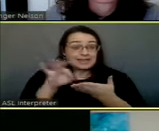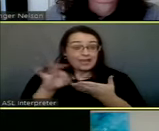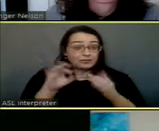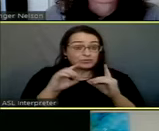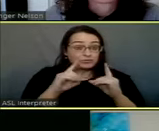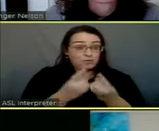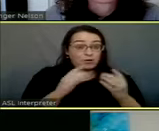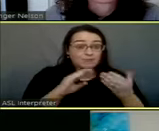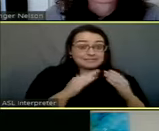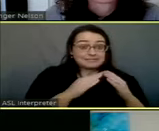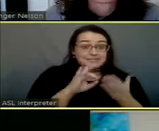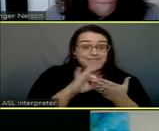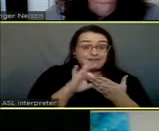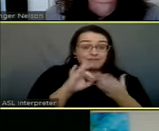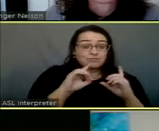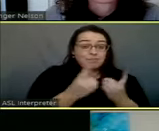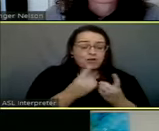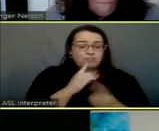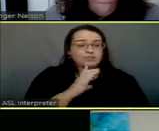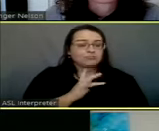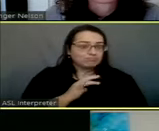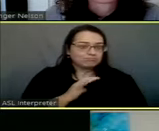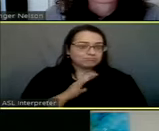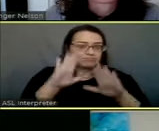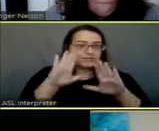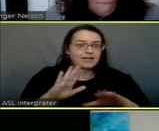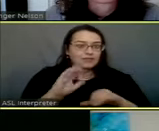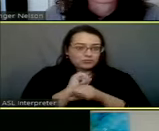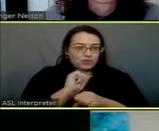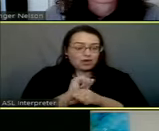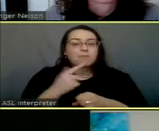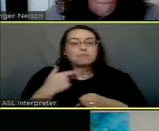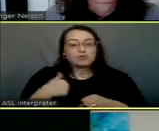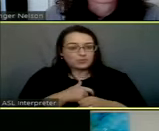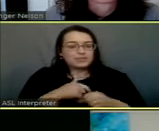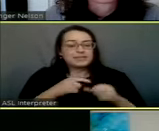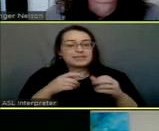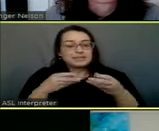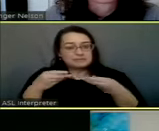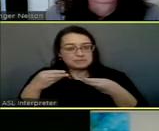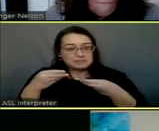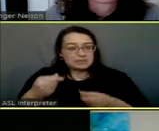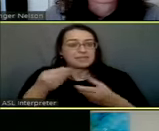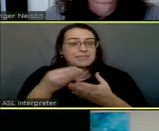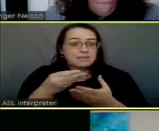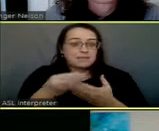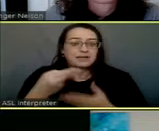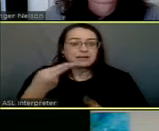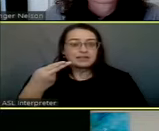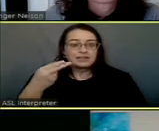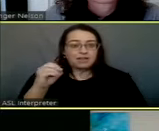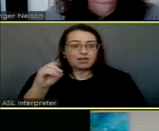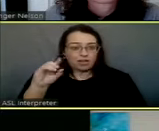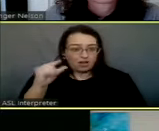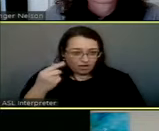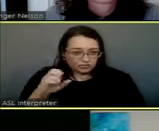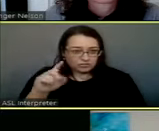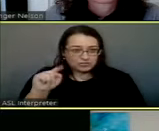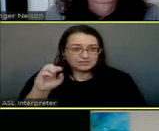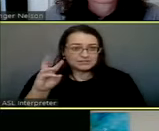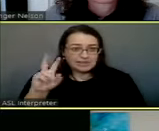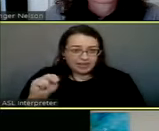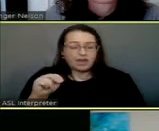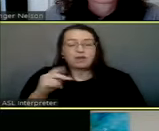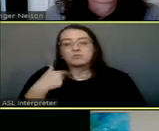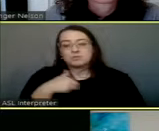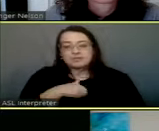that the city has done an incredibly good job of, yes, we made this investment in Hodgstown. And we said that we